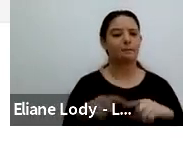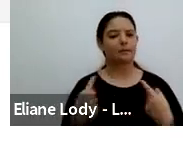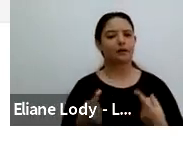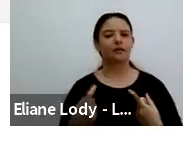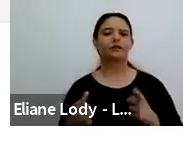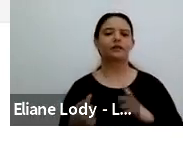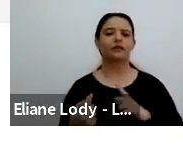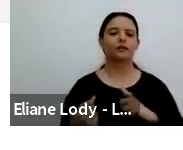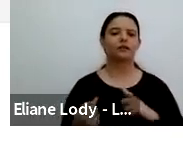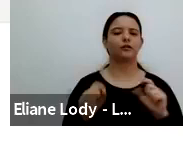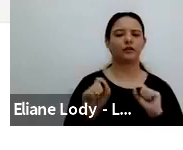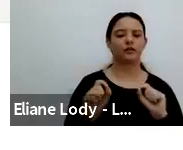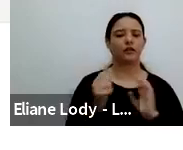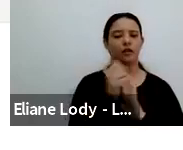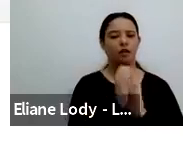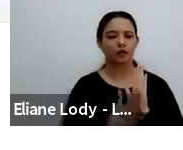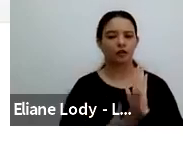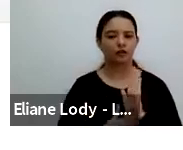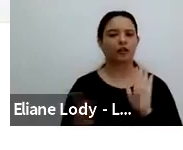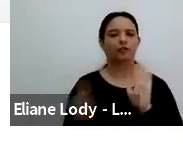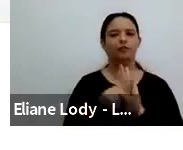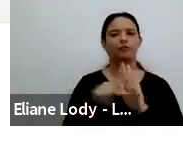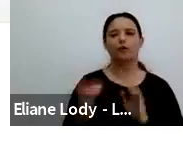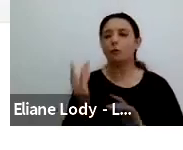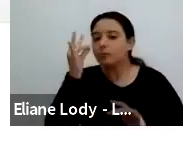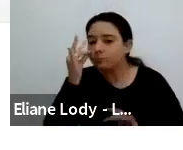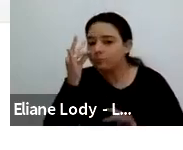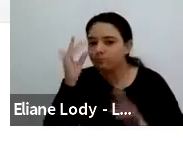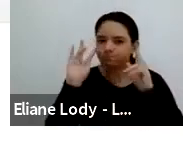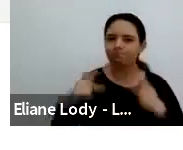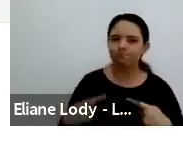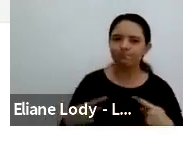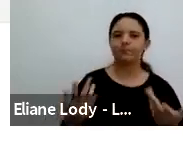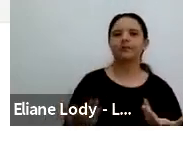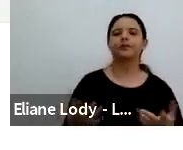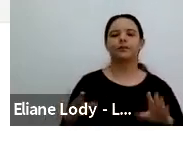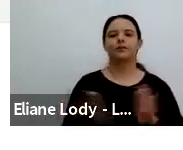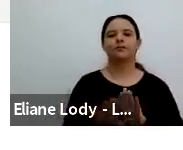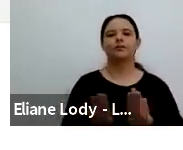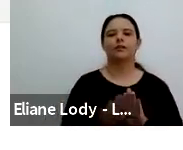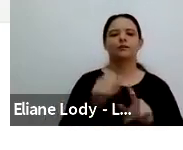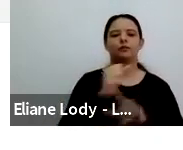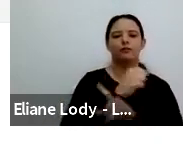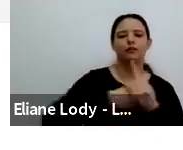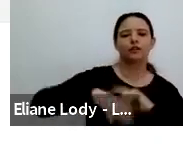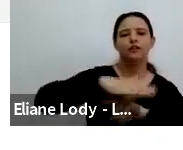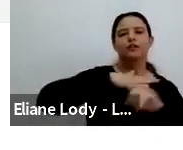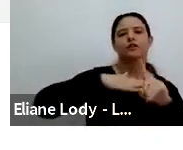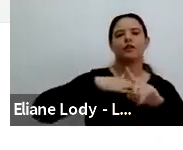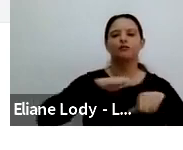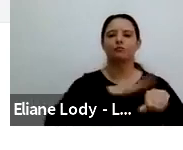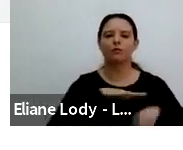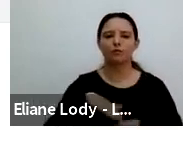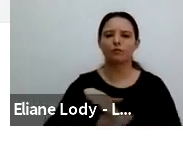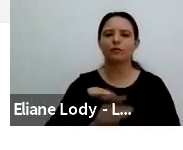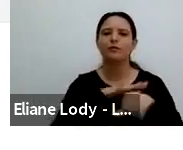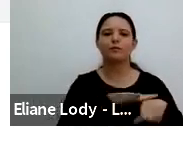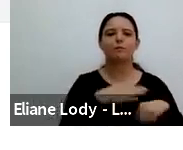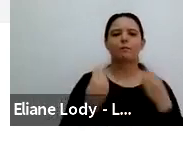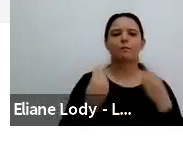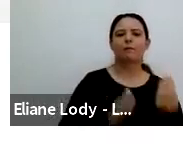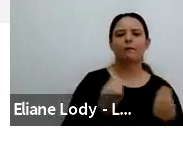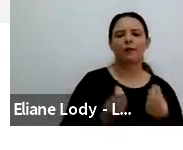activity. And how society operates then has to be translated into that plane and spin out from it.